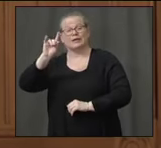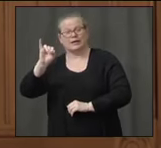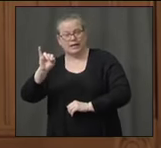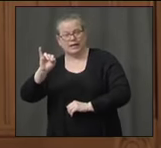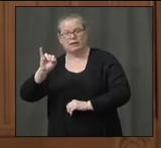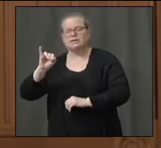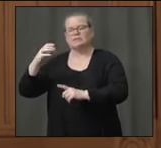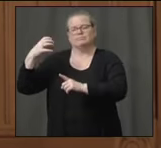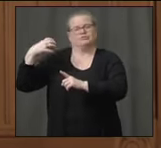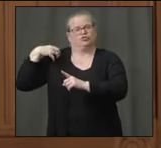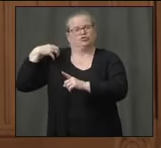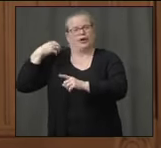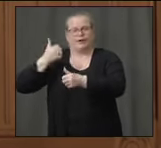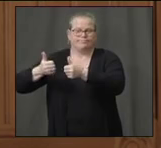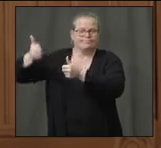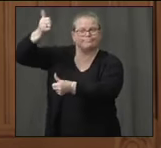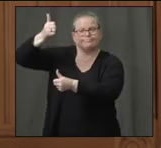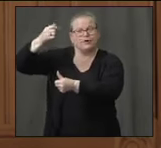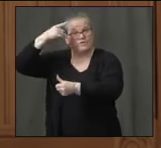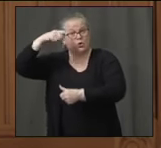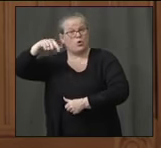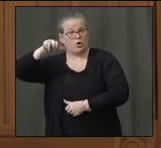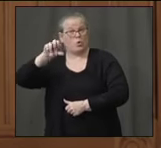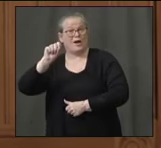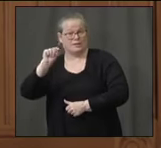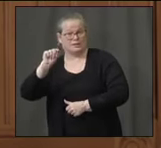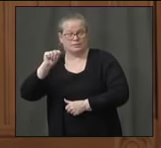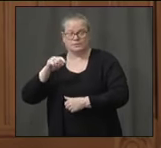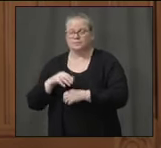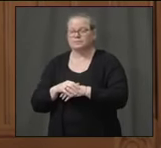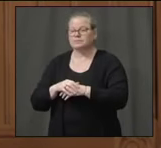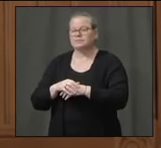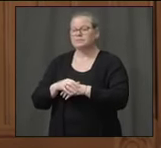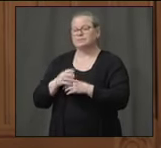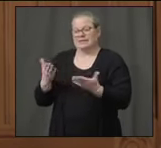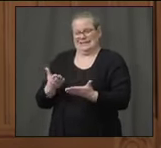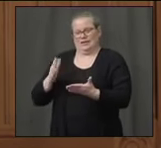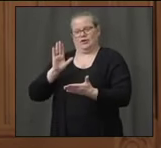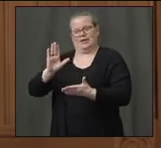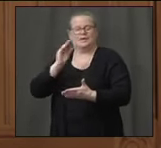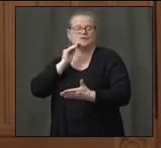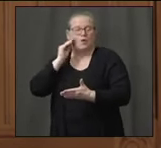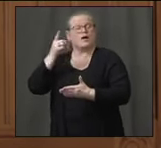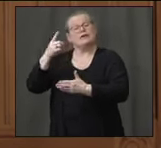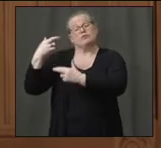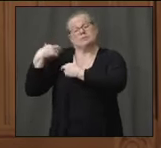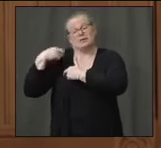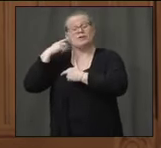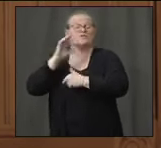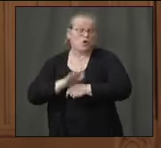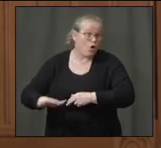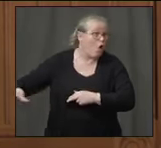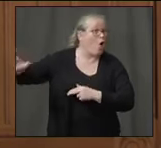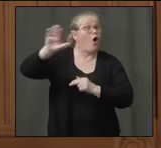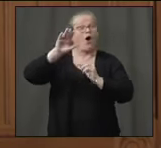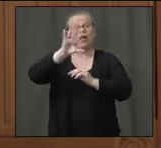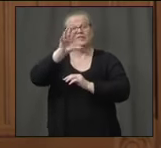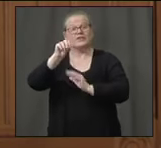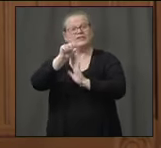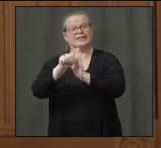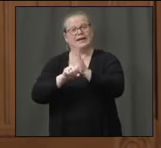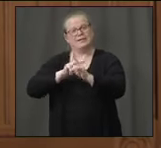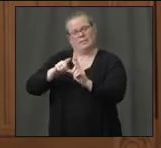serves and has great admiration for all 50 states, but we're still his only home state being born and bred in